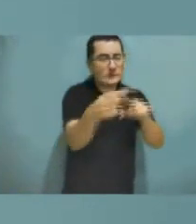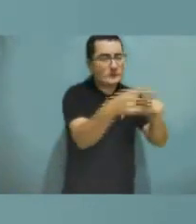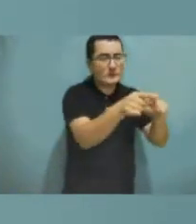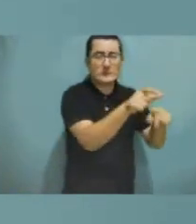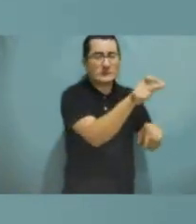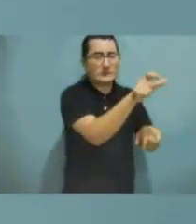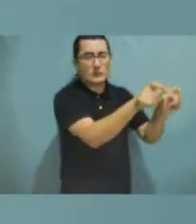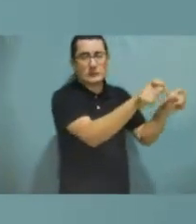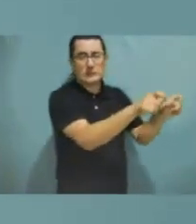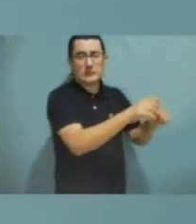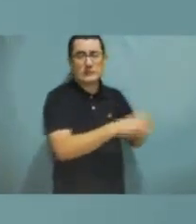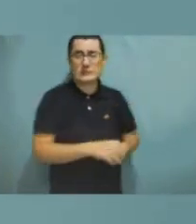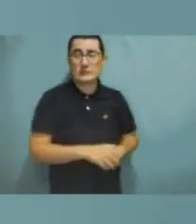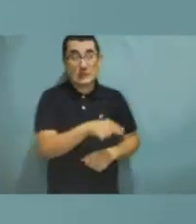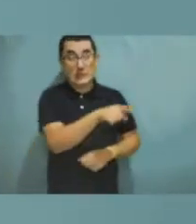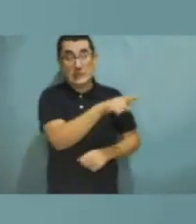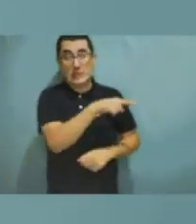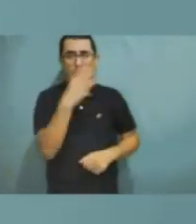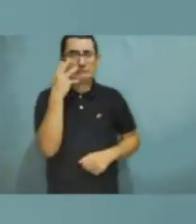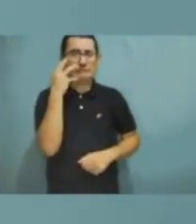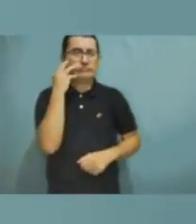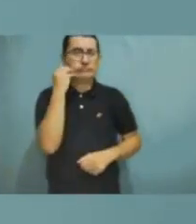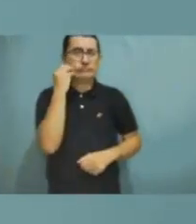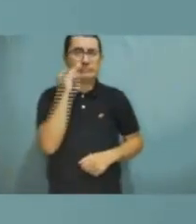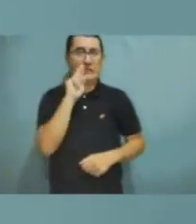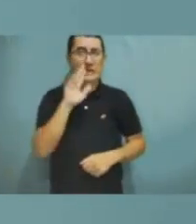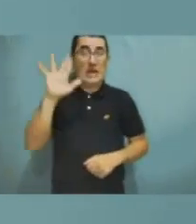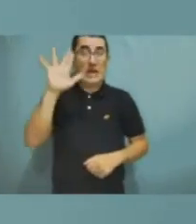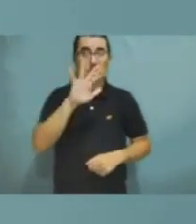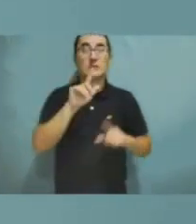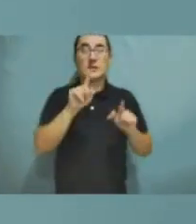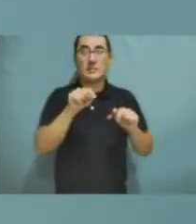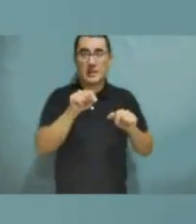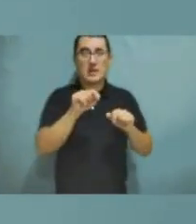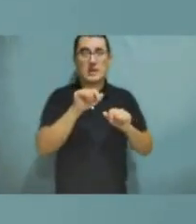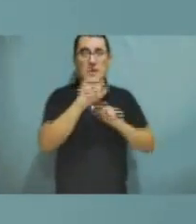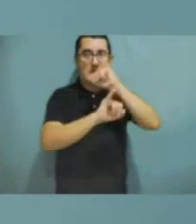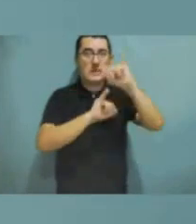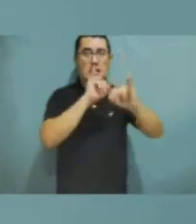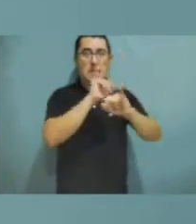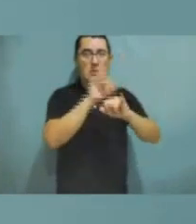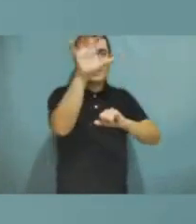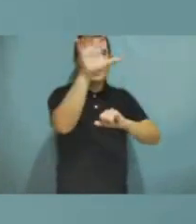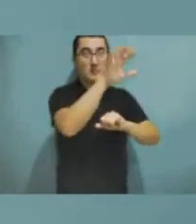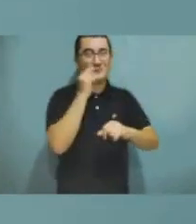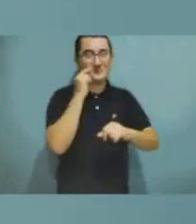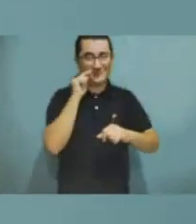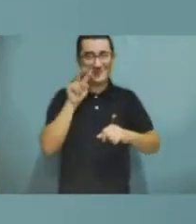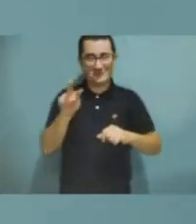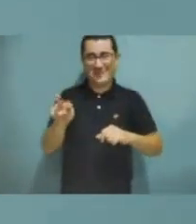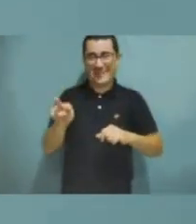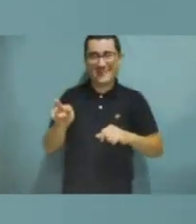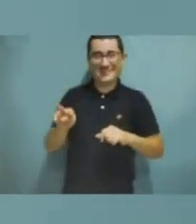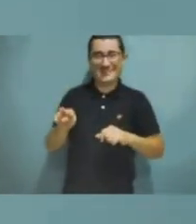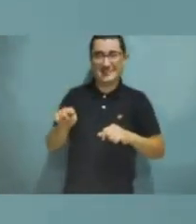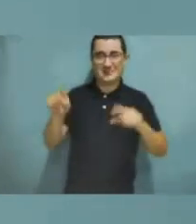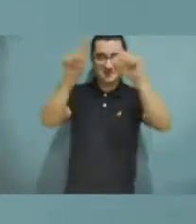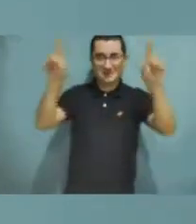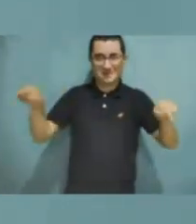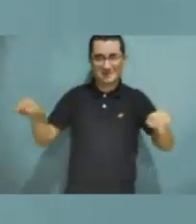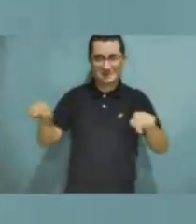experts, national and international experts. As you can see in your screen, we have